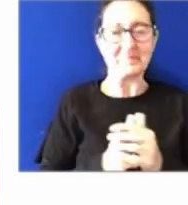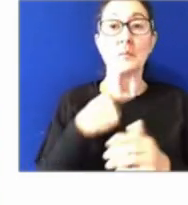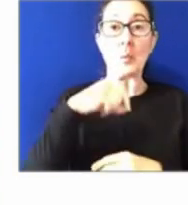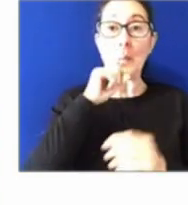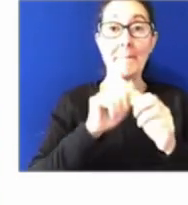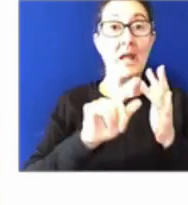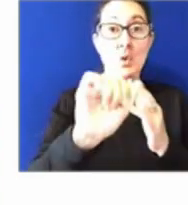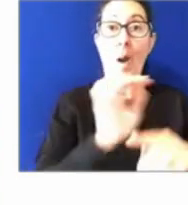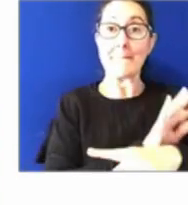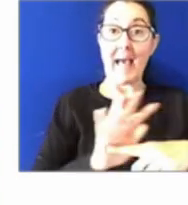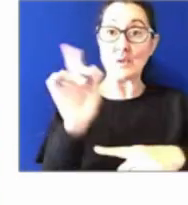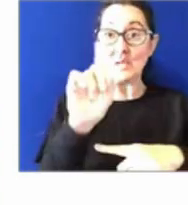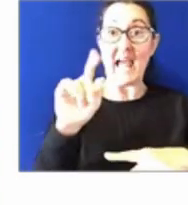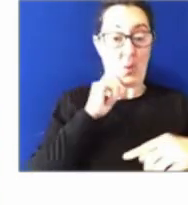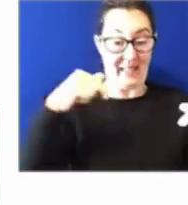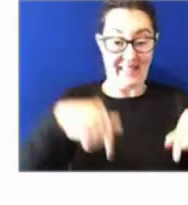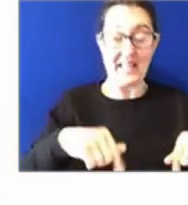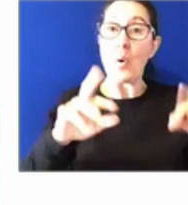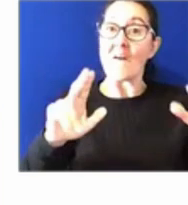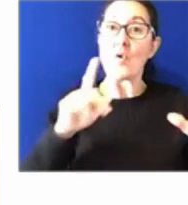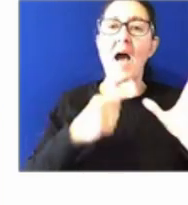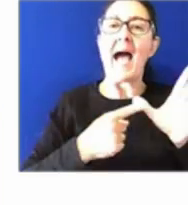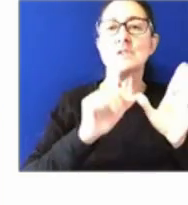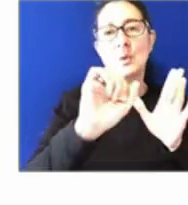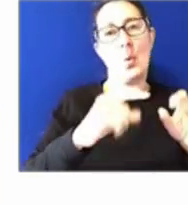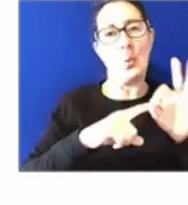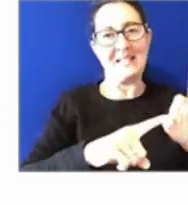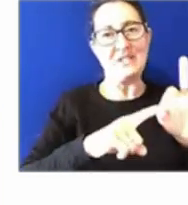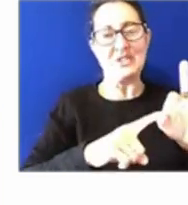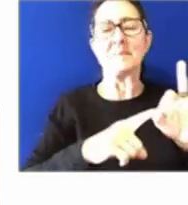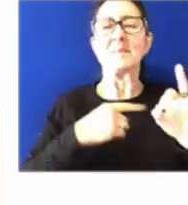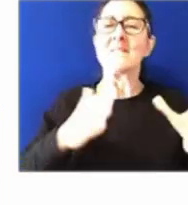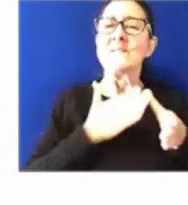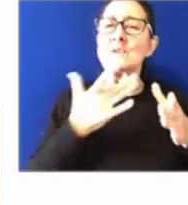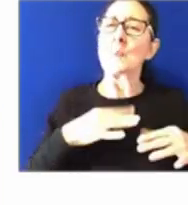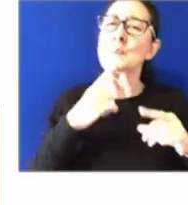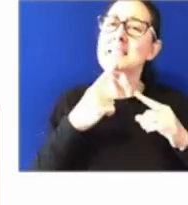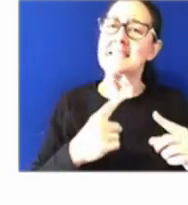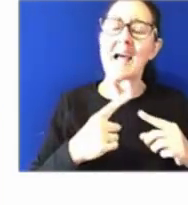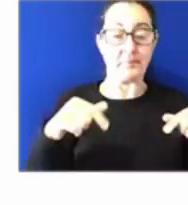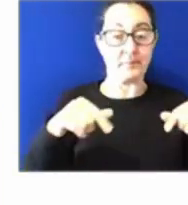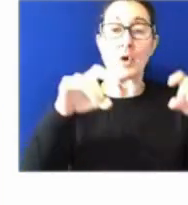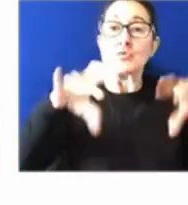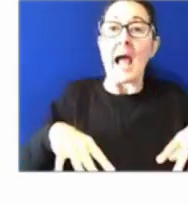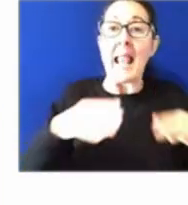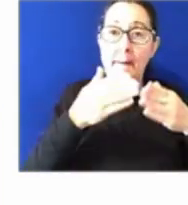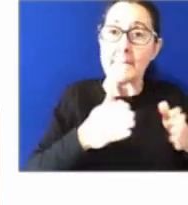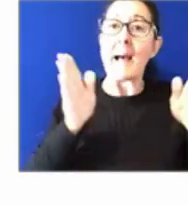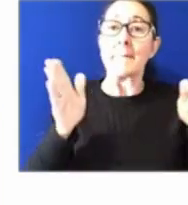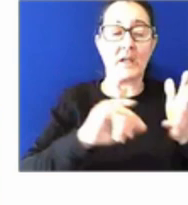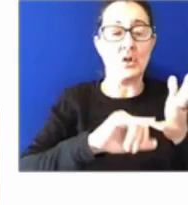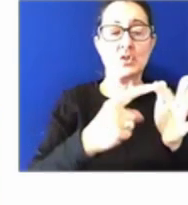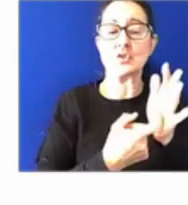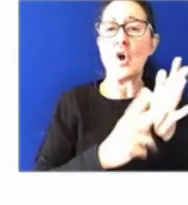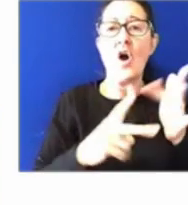questions. I want to start by saying the Australian Public Service is operating in an increasingly